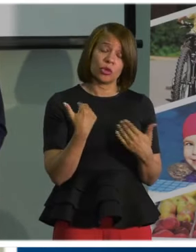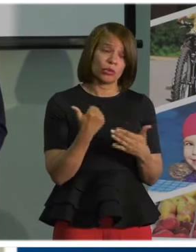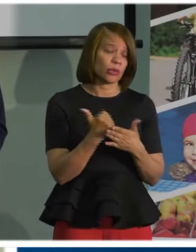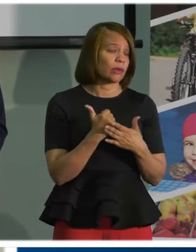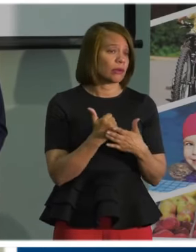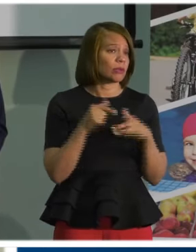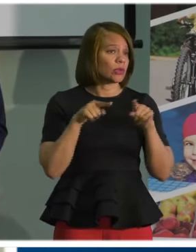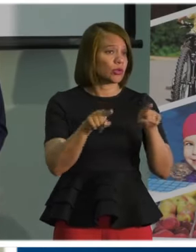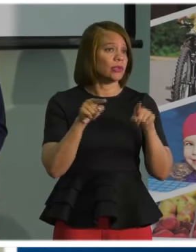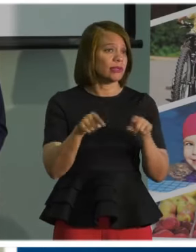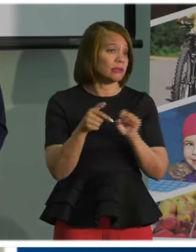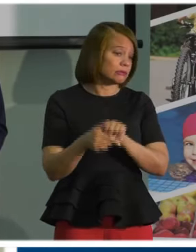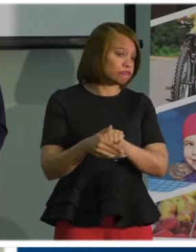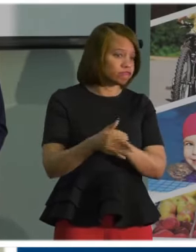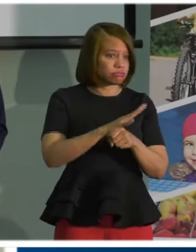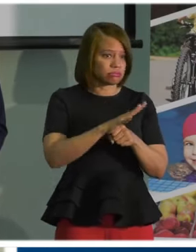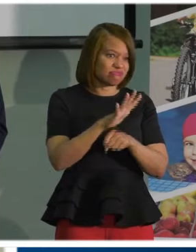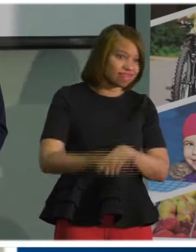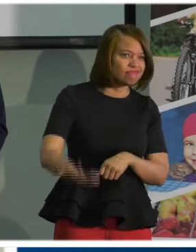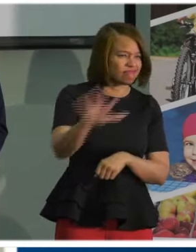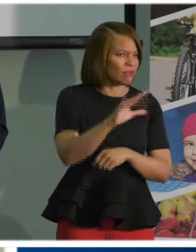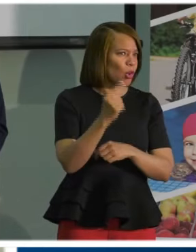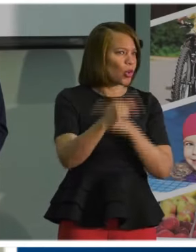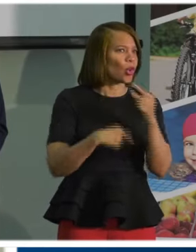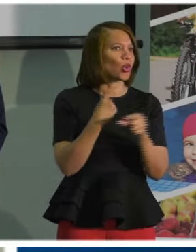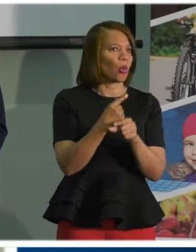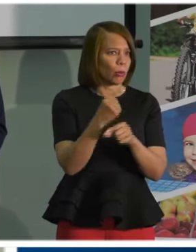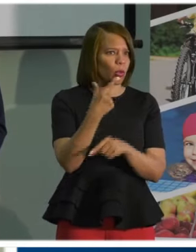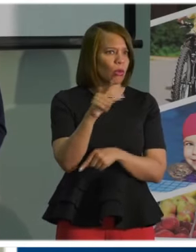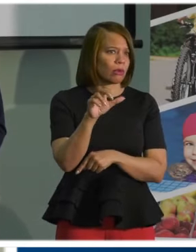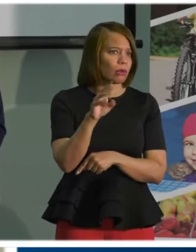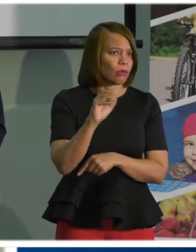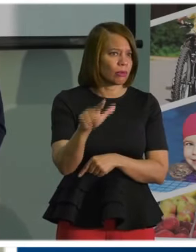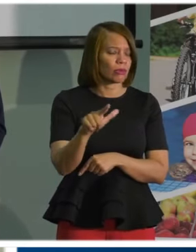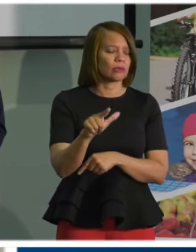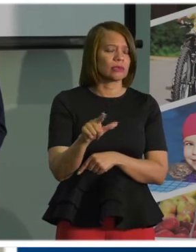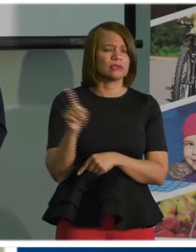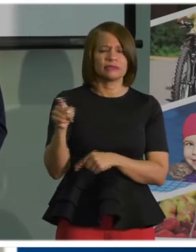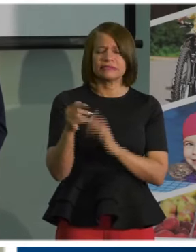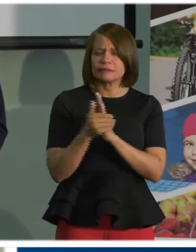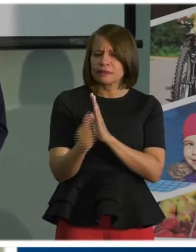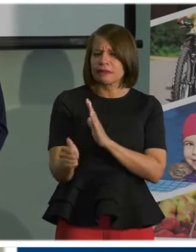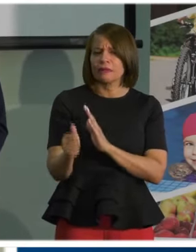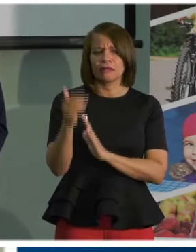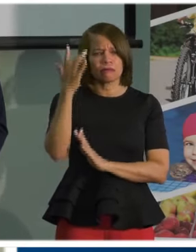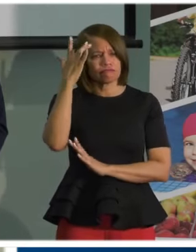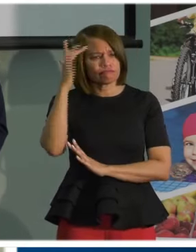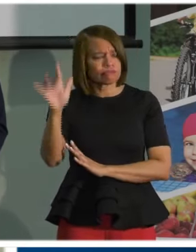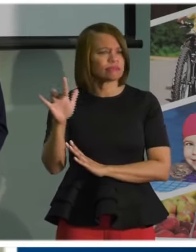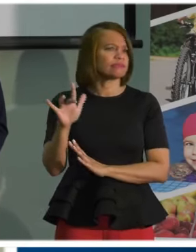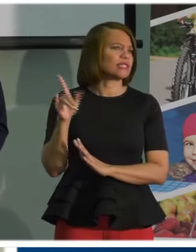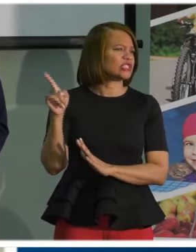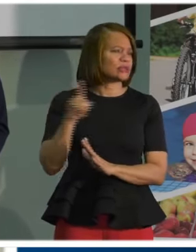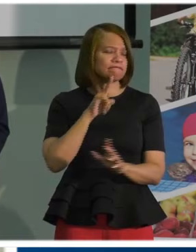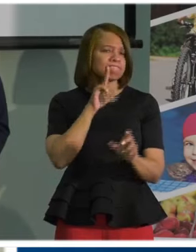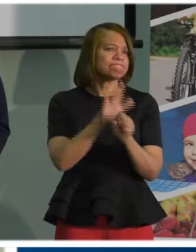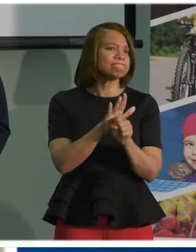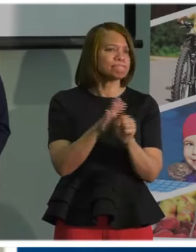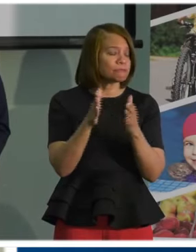to have someone of her skill, intelligence, and commitment to public health,